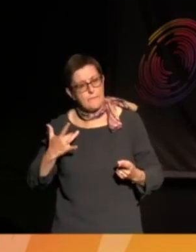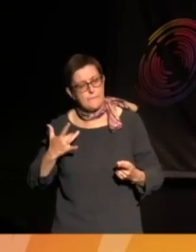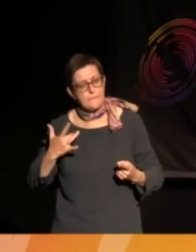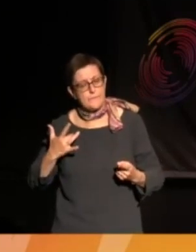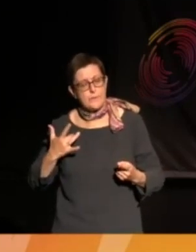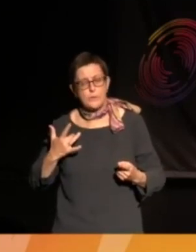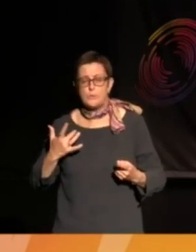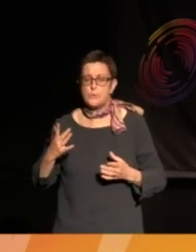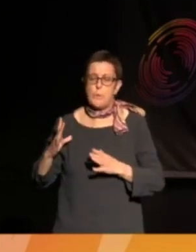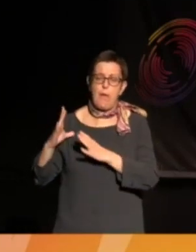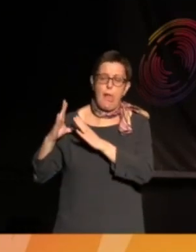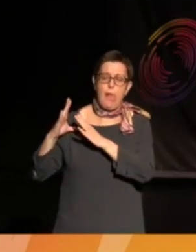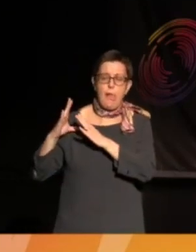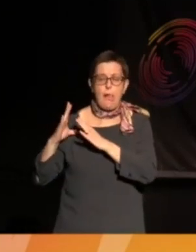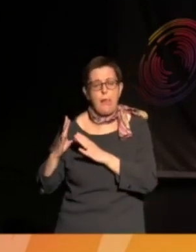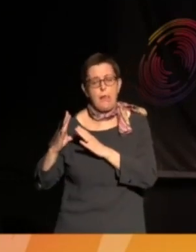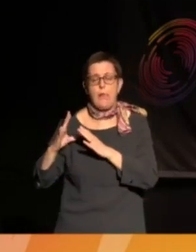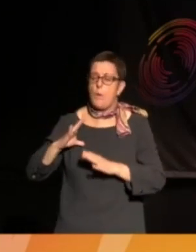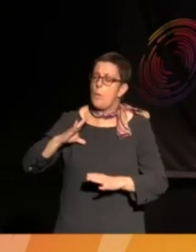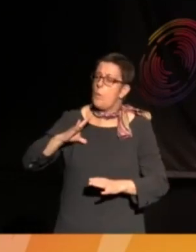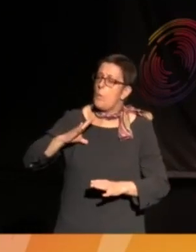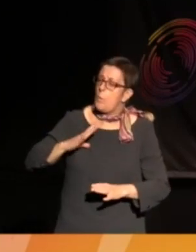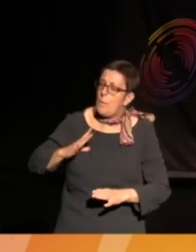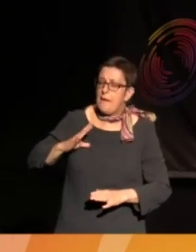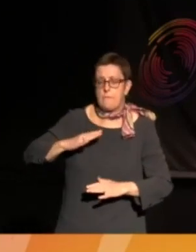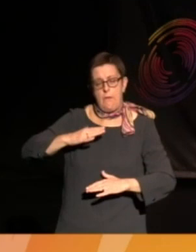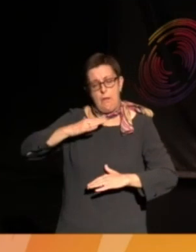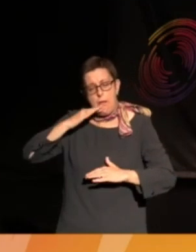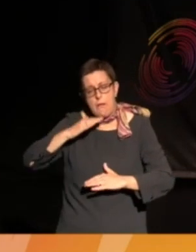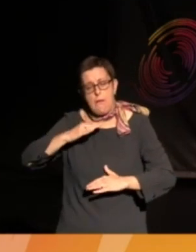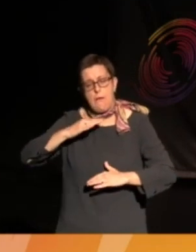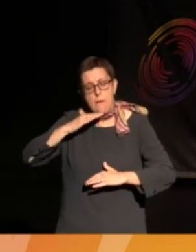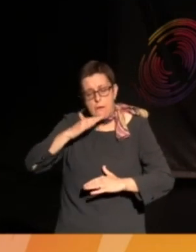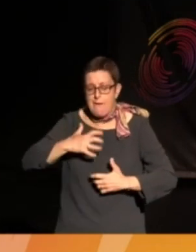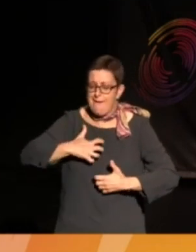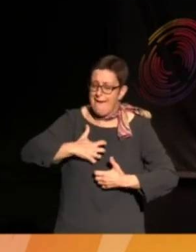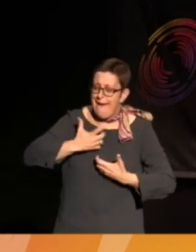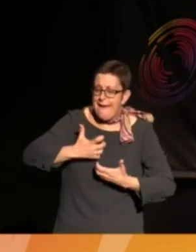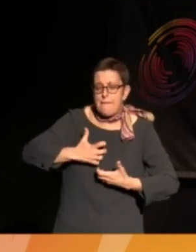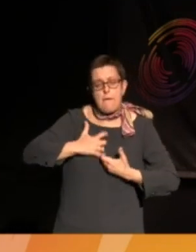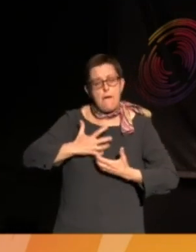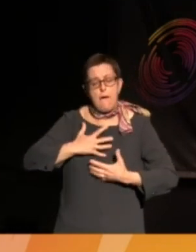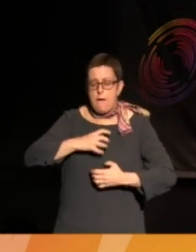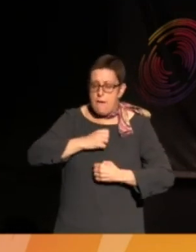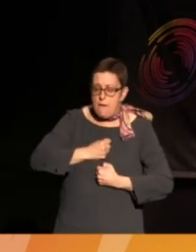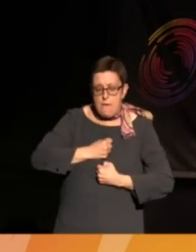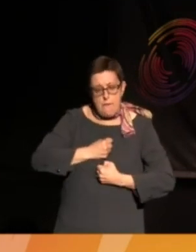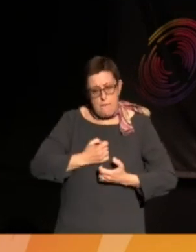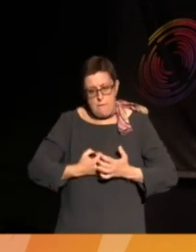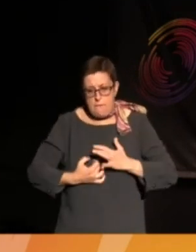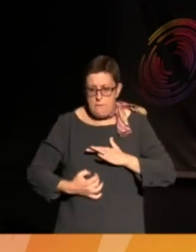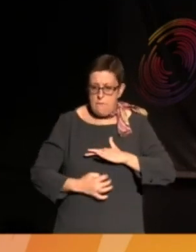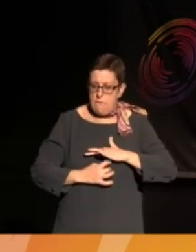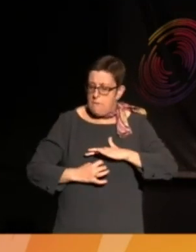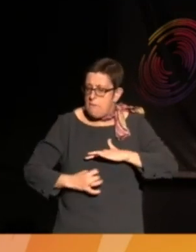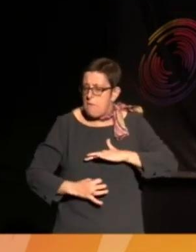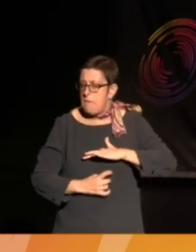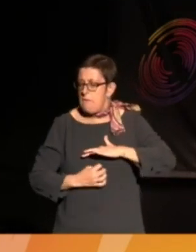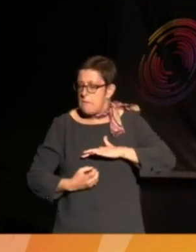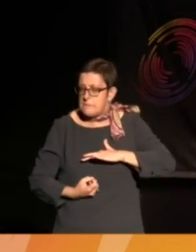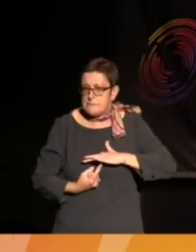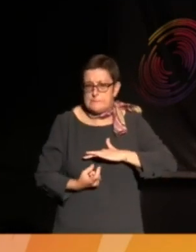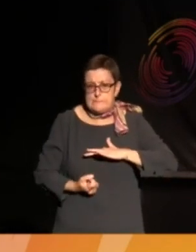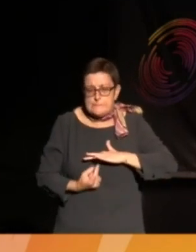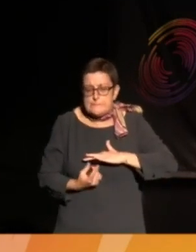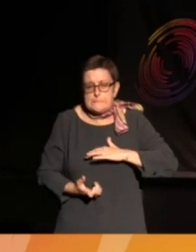and that anger, it's a thing. It's a thing. So we were honoured to have him and, Jay, we're honoured to